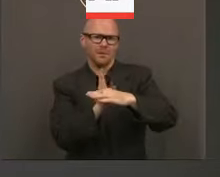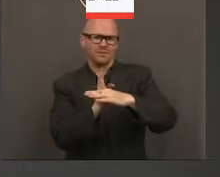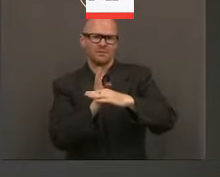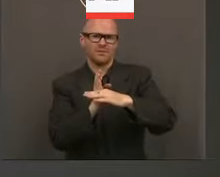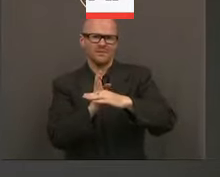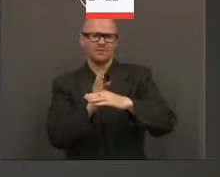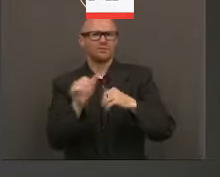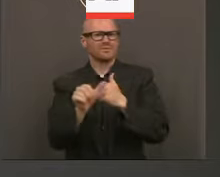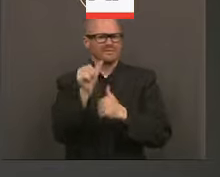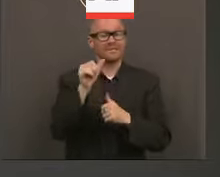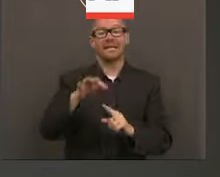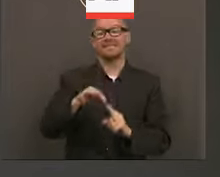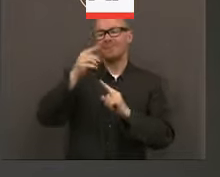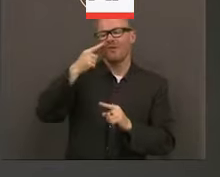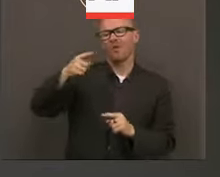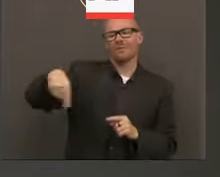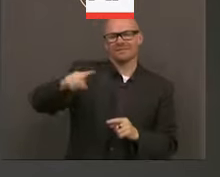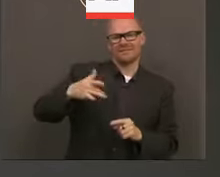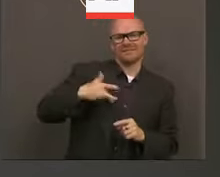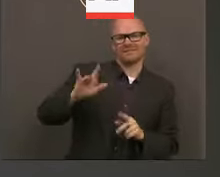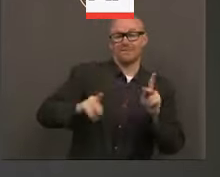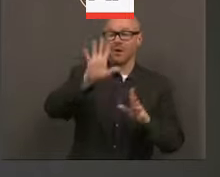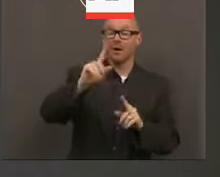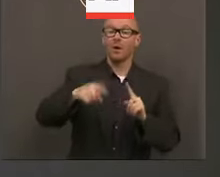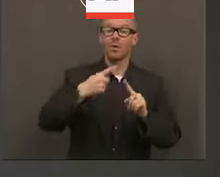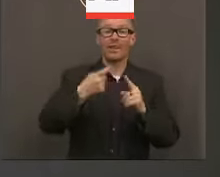as of this Friday, May the 1st.